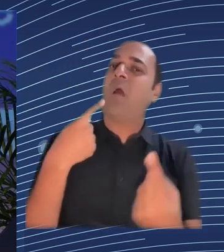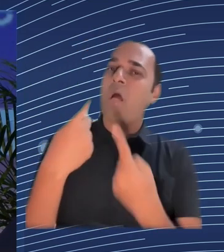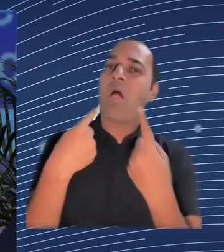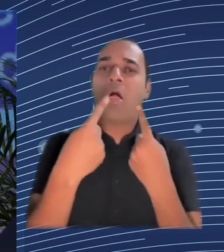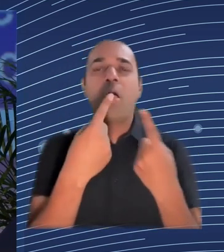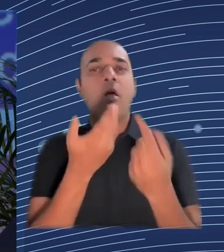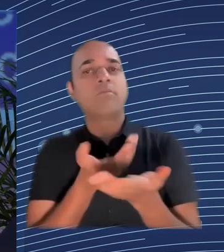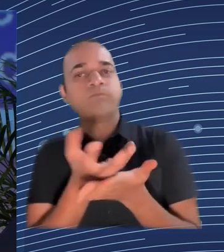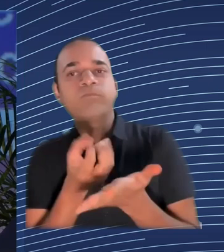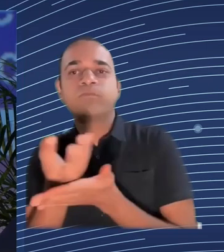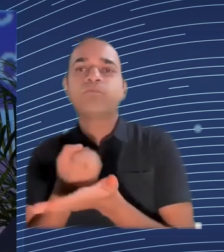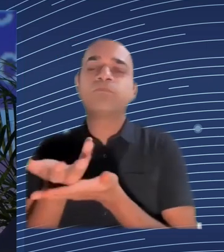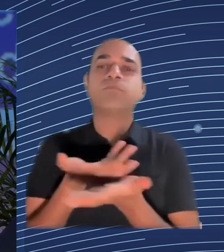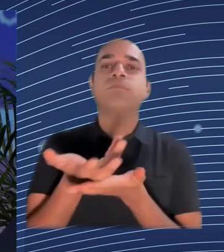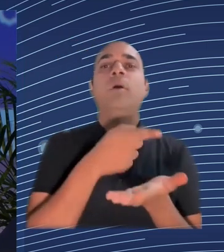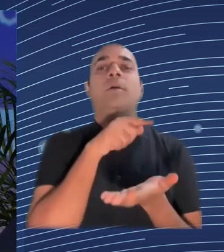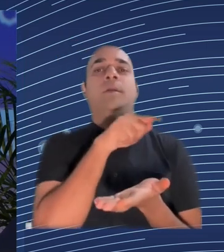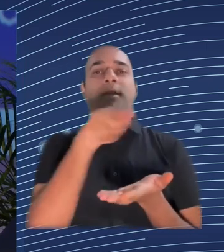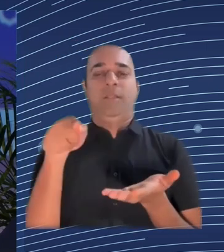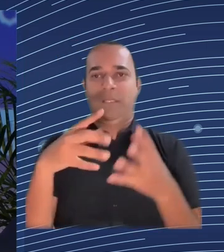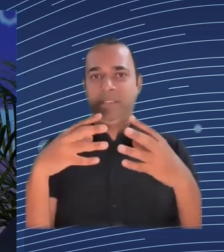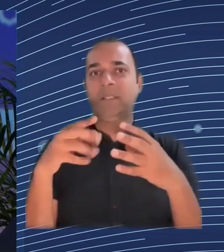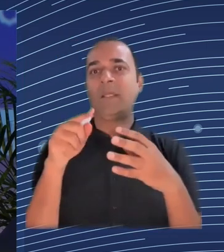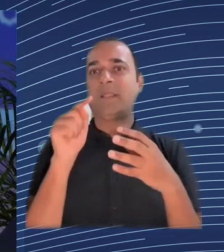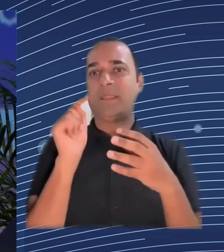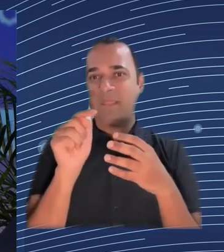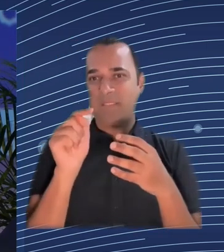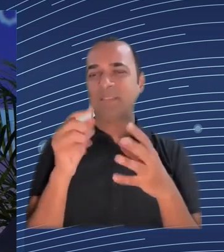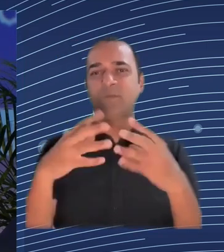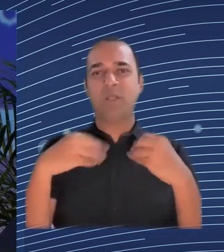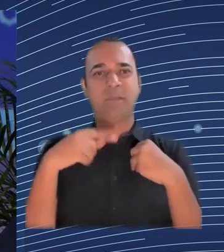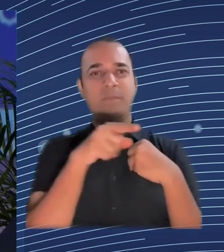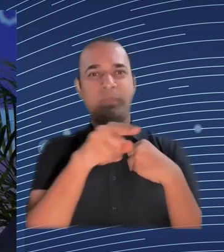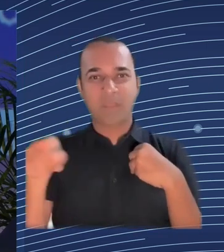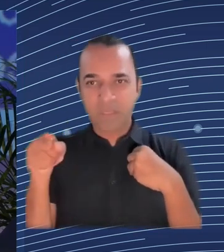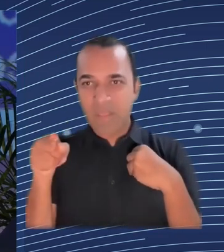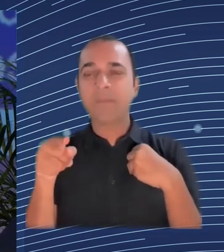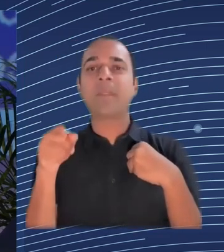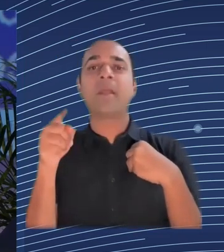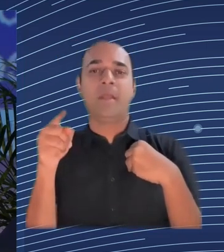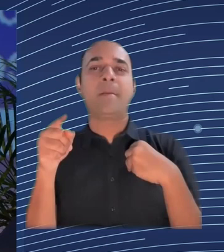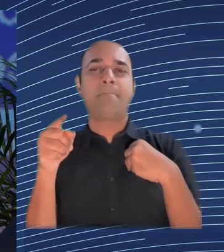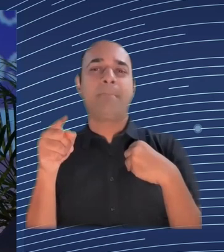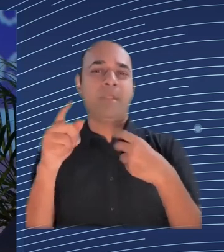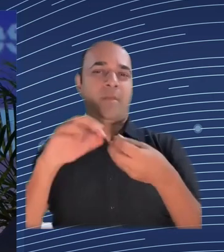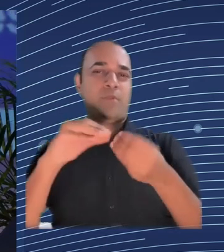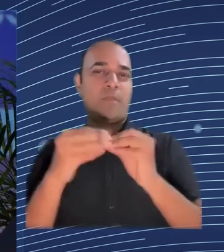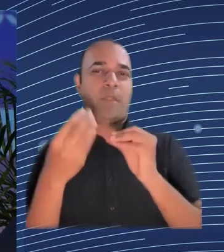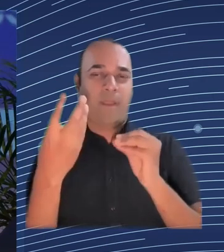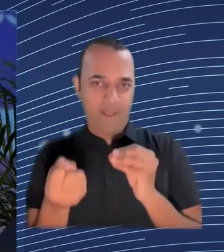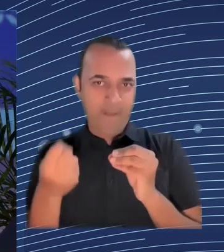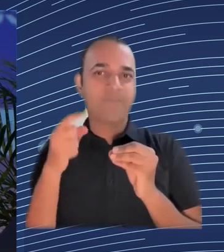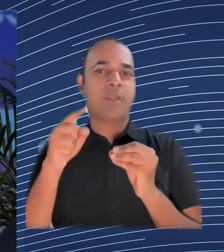interested in the access to data that you know that we would be used to as knowledge workers now as a you know frontline